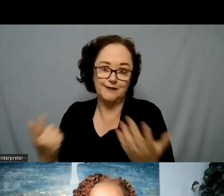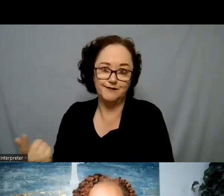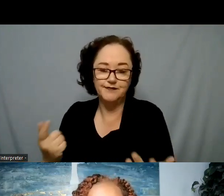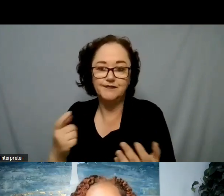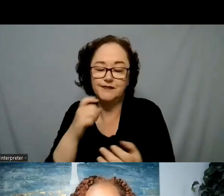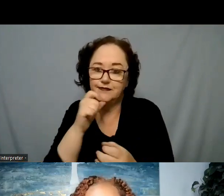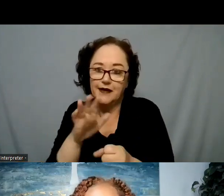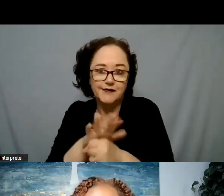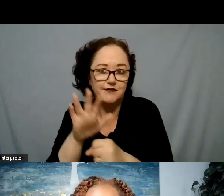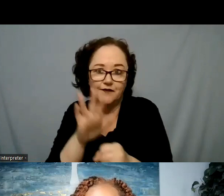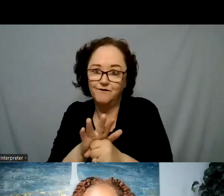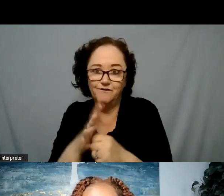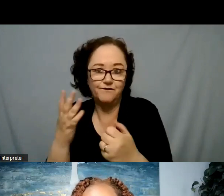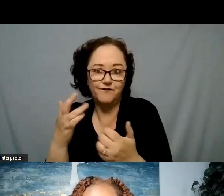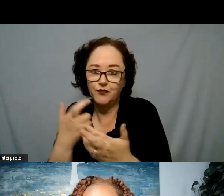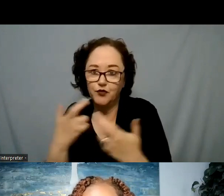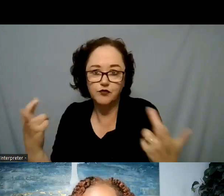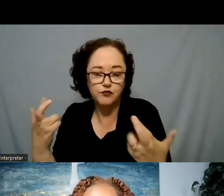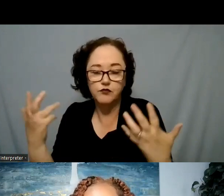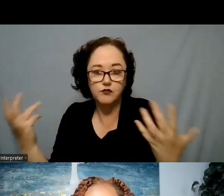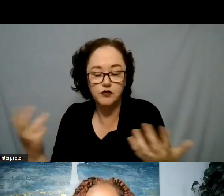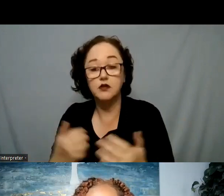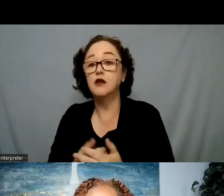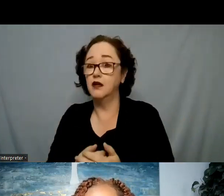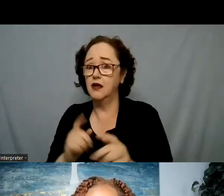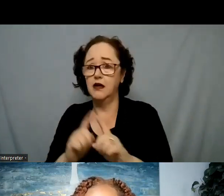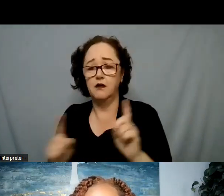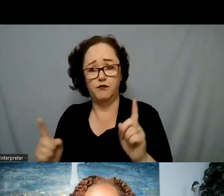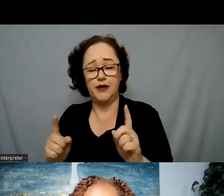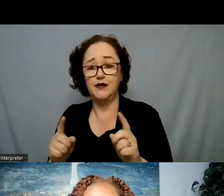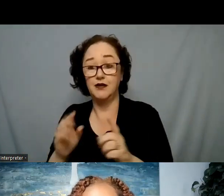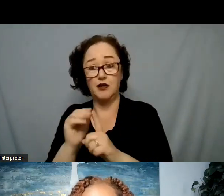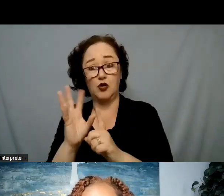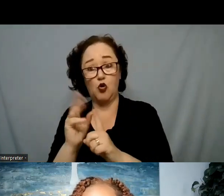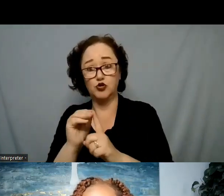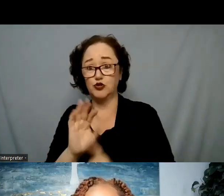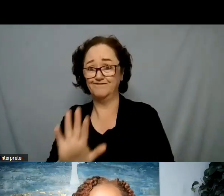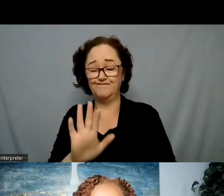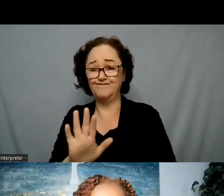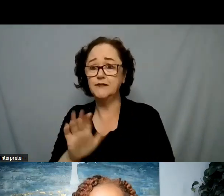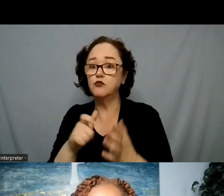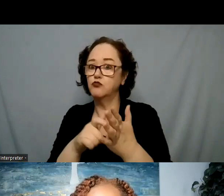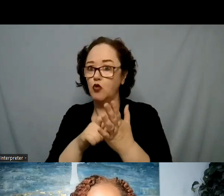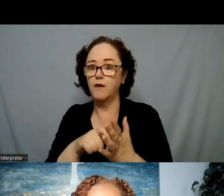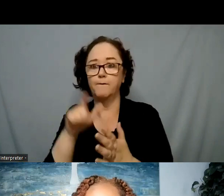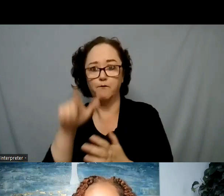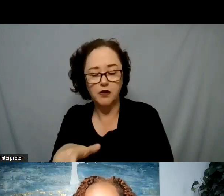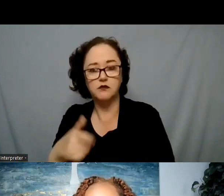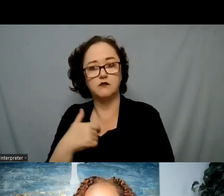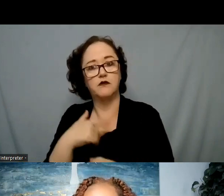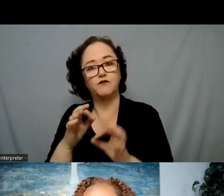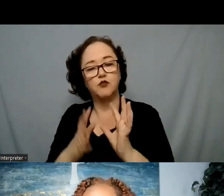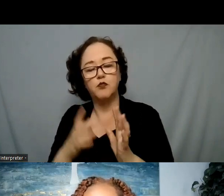culturally, this was something that was really needed in order for them to get the most out of family therapy